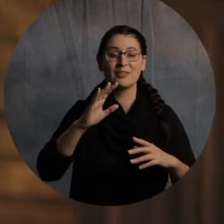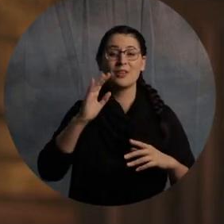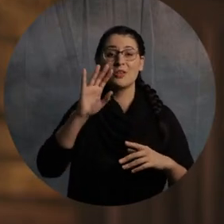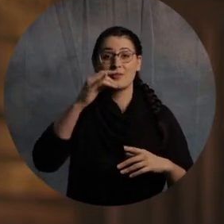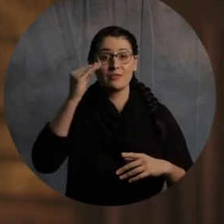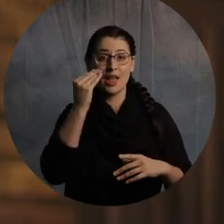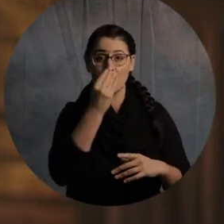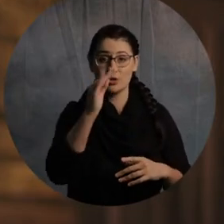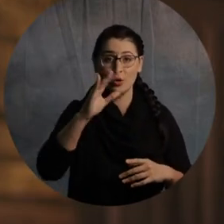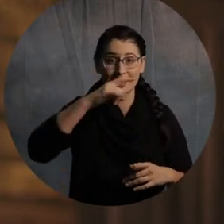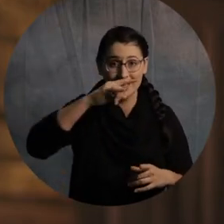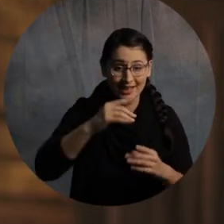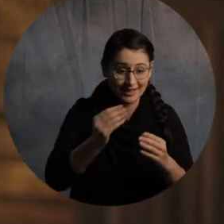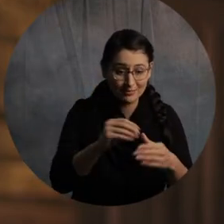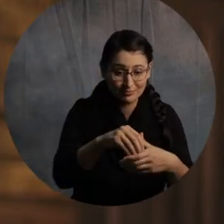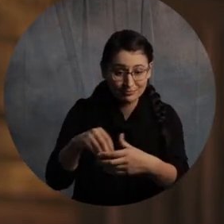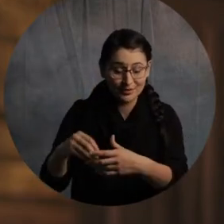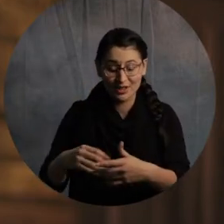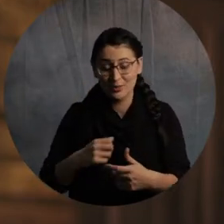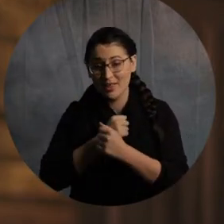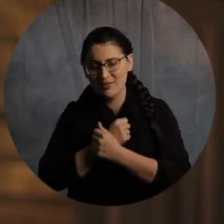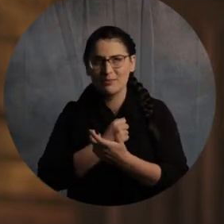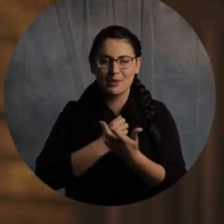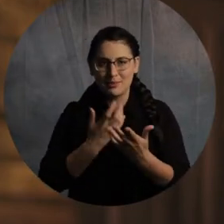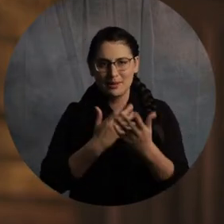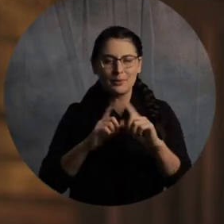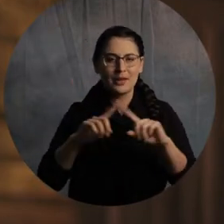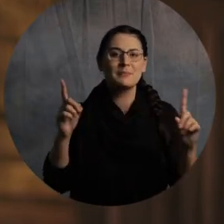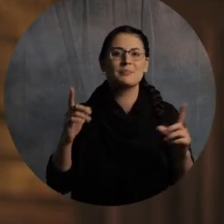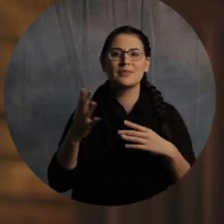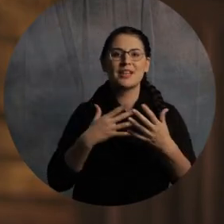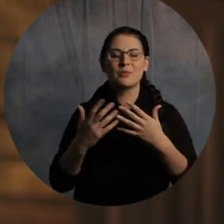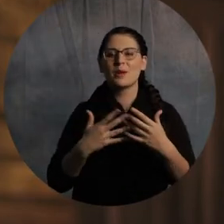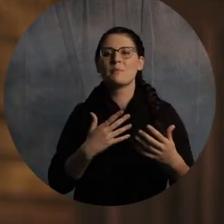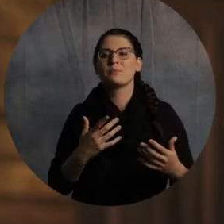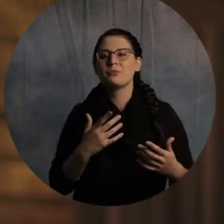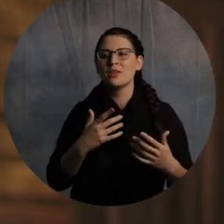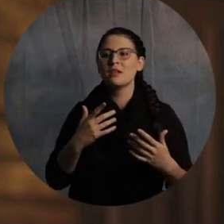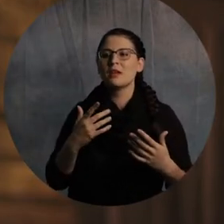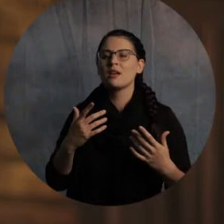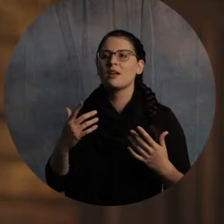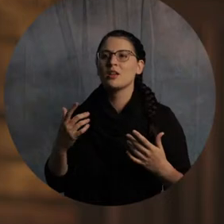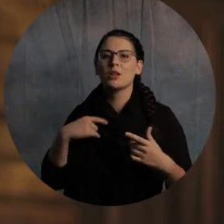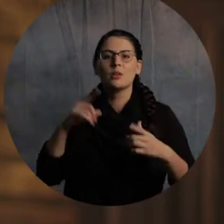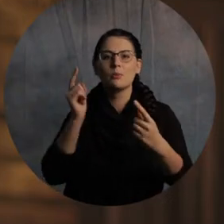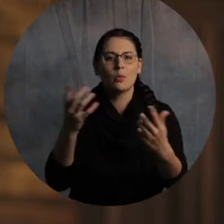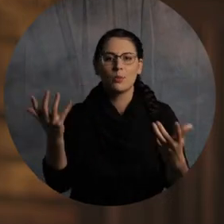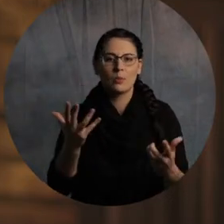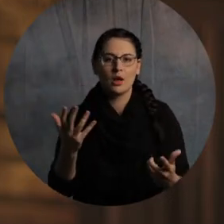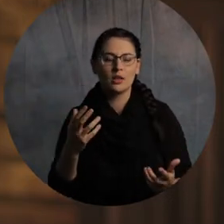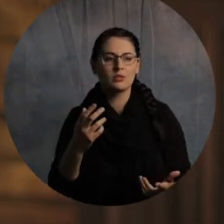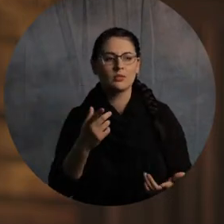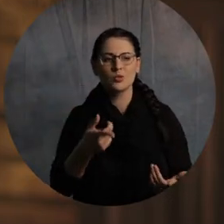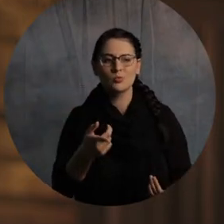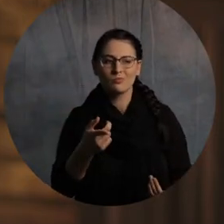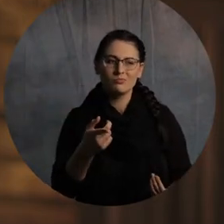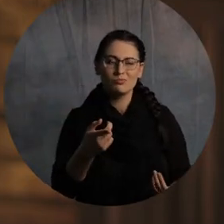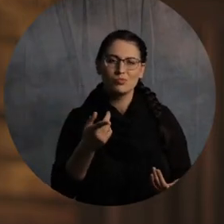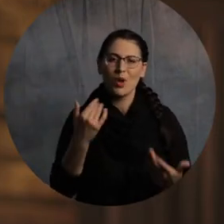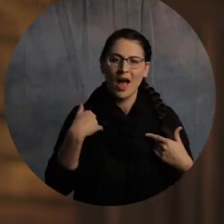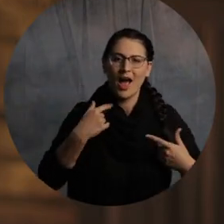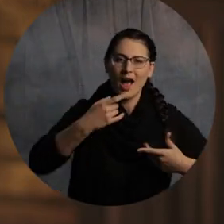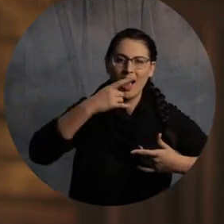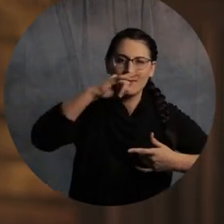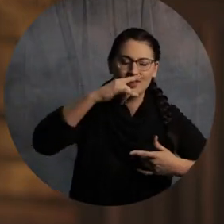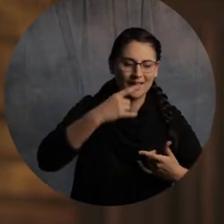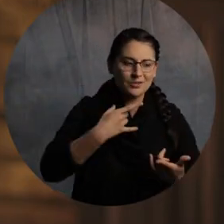All right, you weren't born with some symbiotic relationship with your spouse. Now some of you are like, oh yes, we were. No, you weren't. All right. You